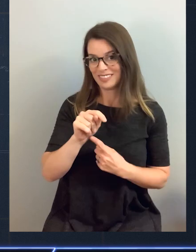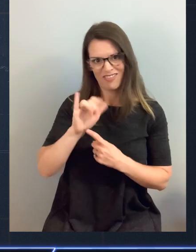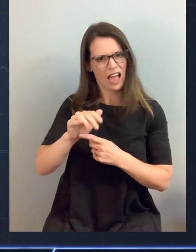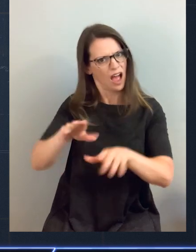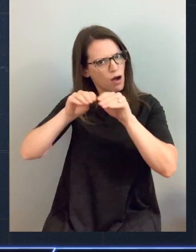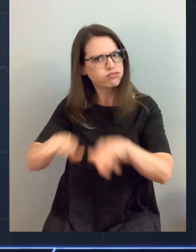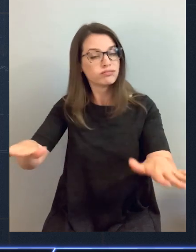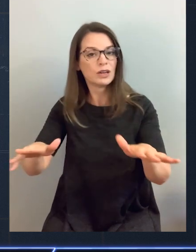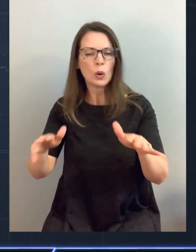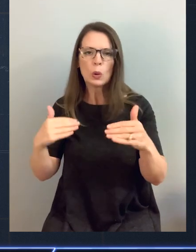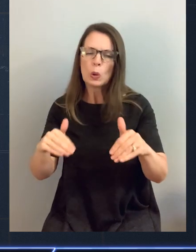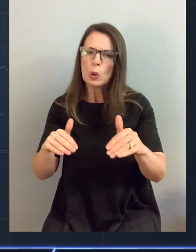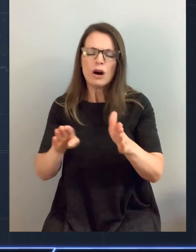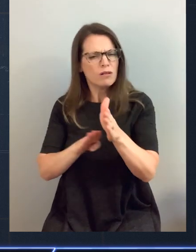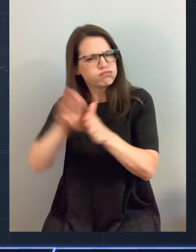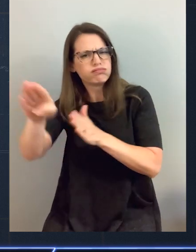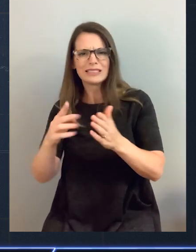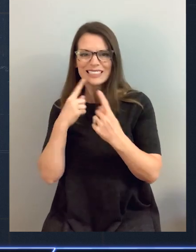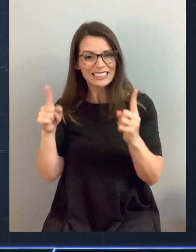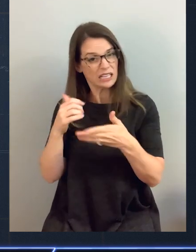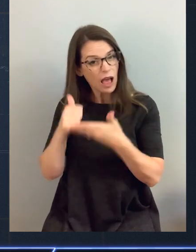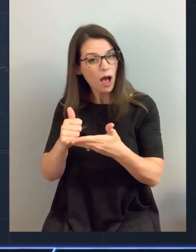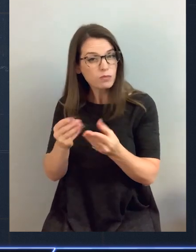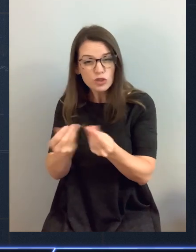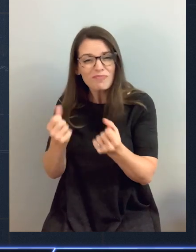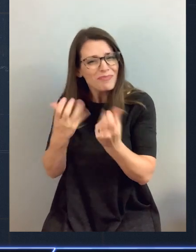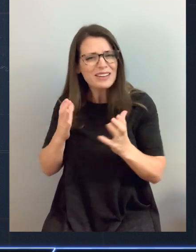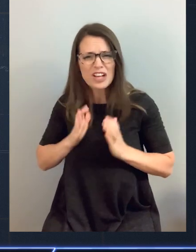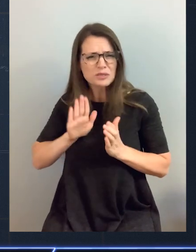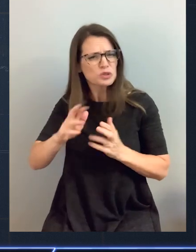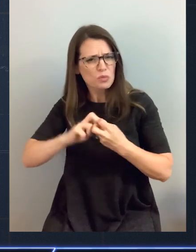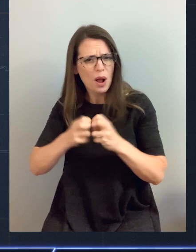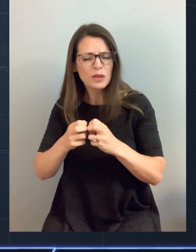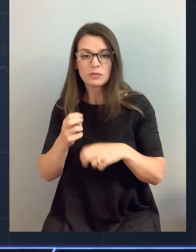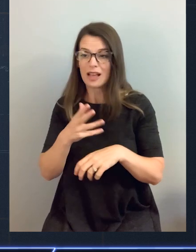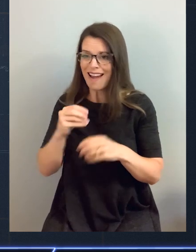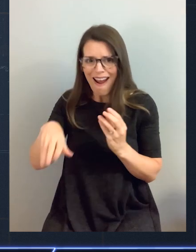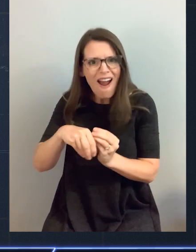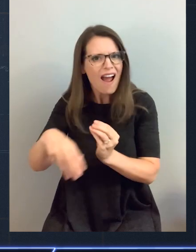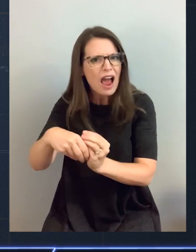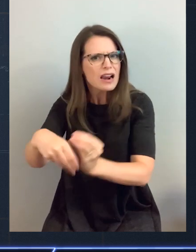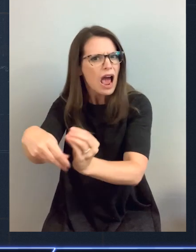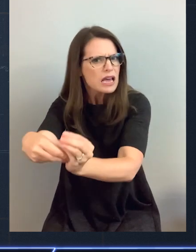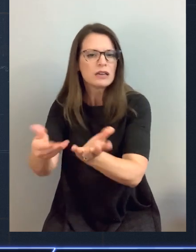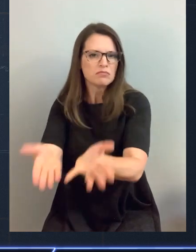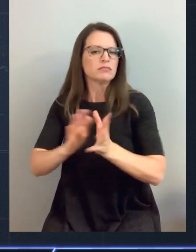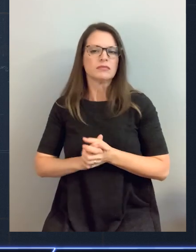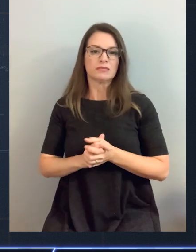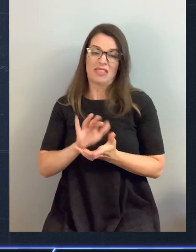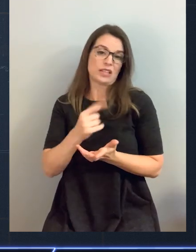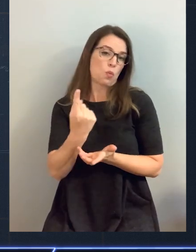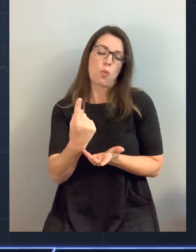Redshift has been an amazing success for us, solved a lot of great problems for our customers. We continue to innovate and add lots and lots of